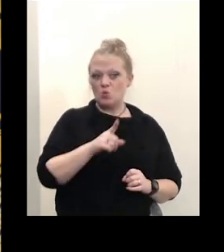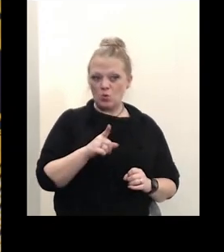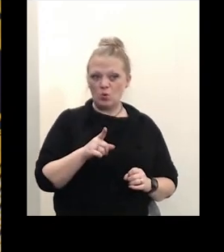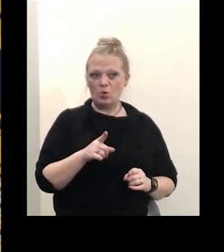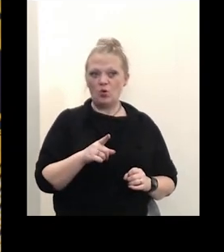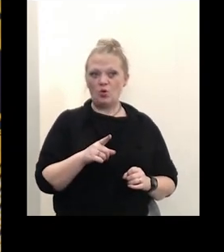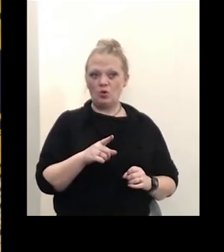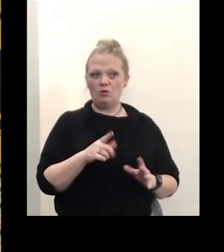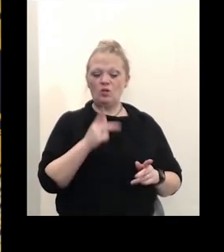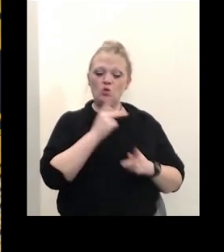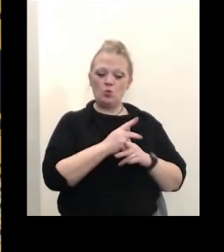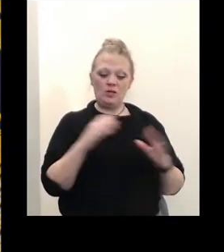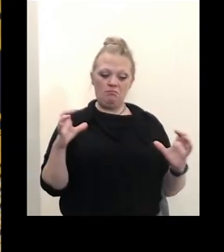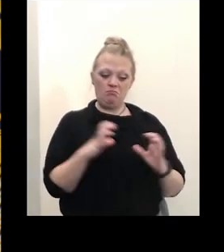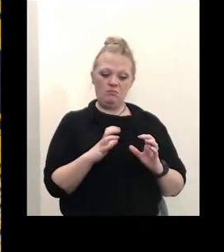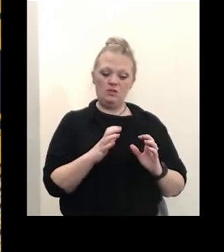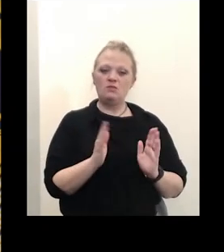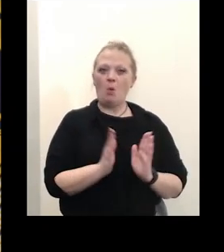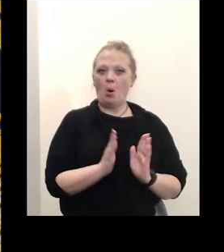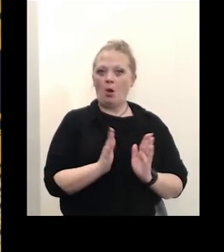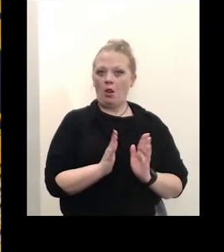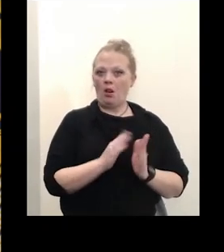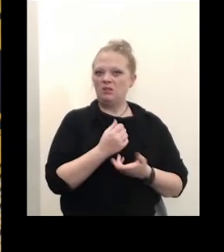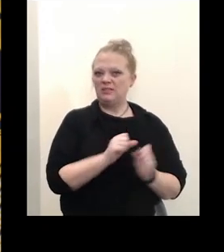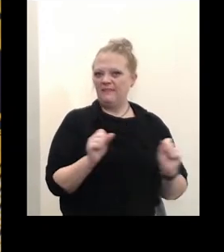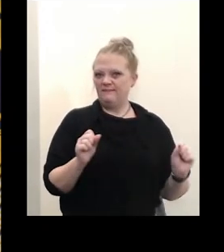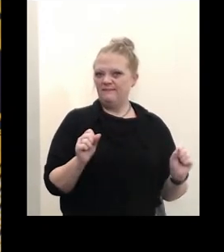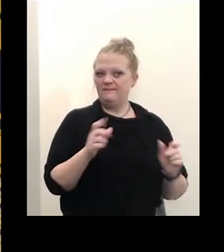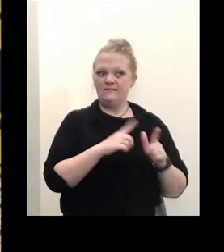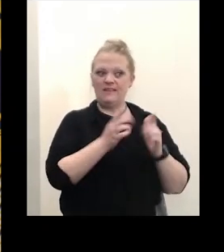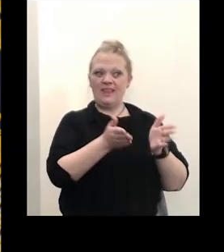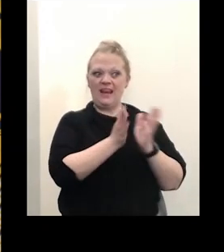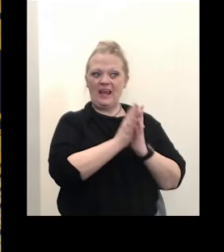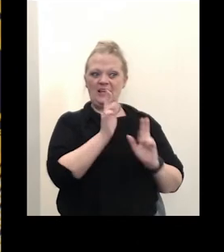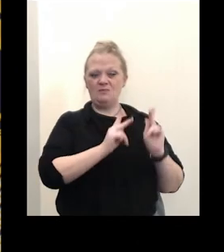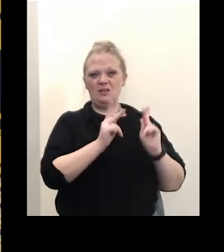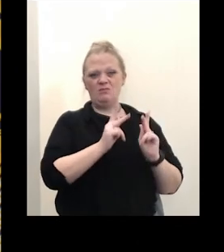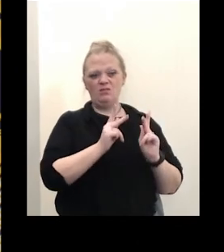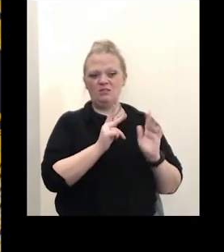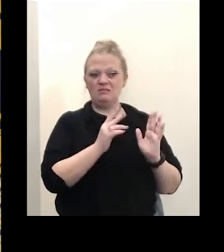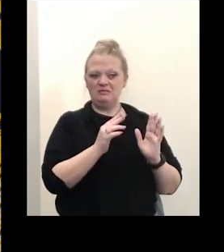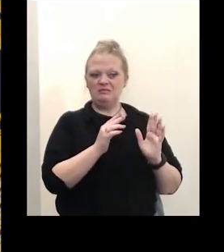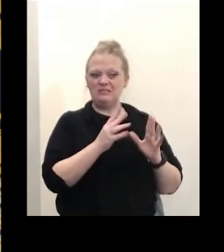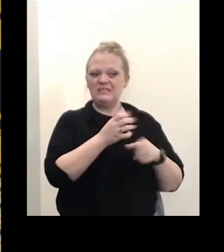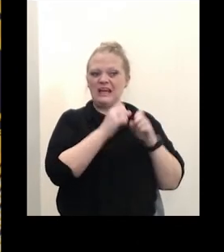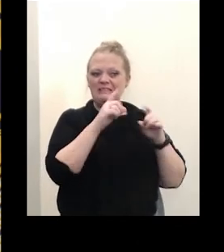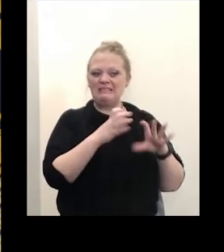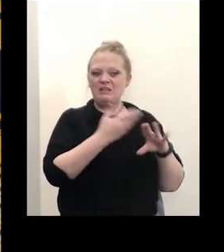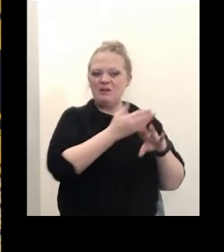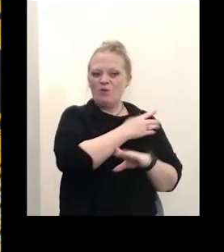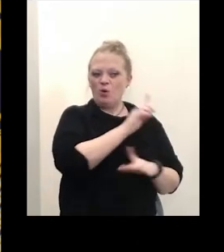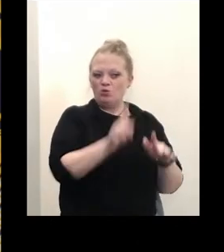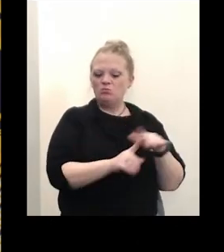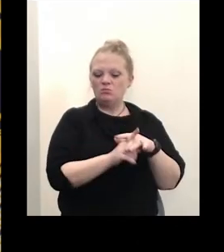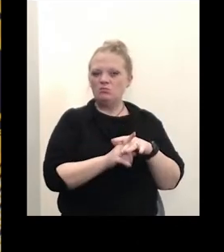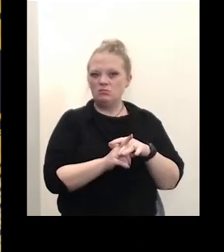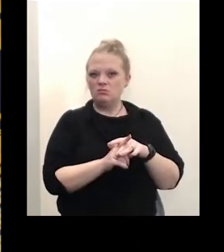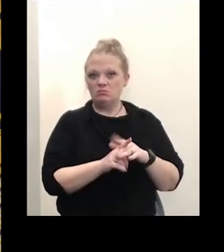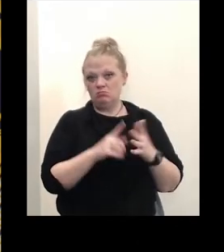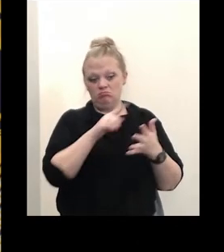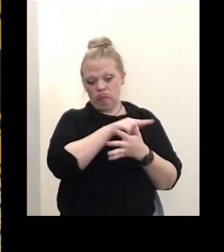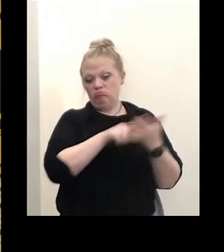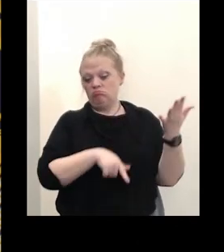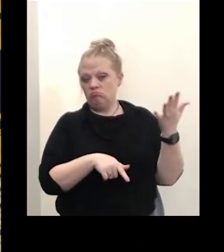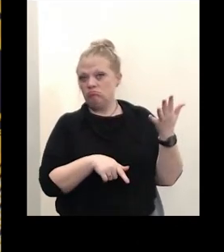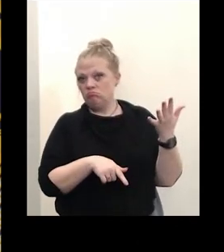gatherings smaller is safer and then asking people to get a test before they where they arrive so those are all things that we can do to uh